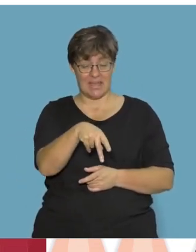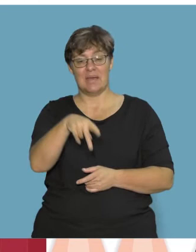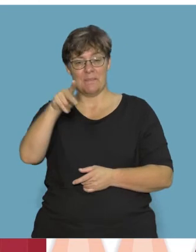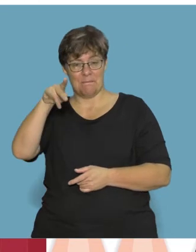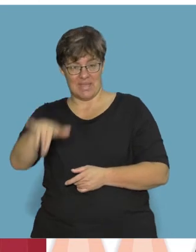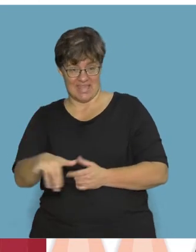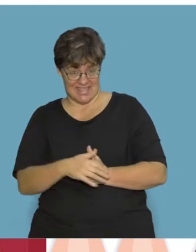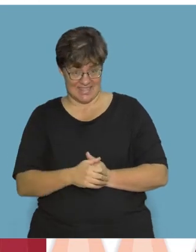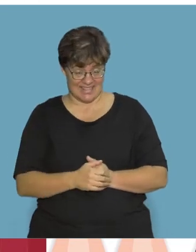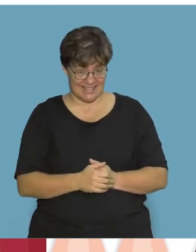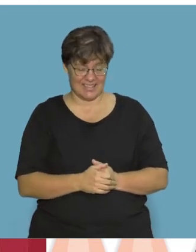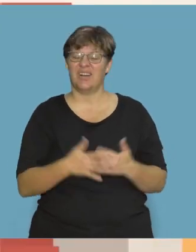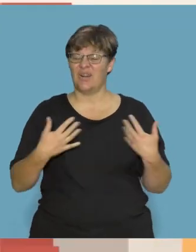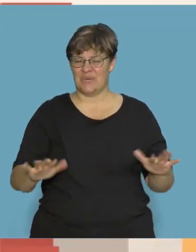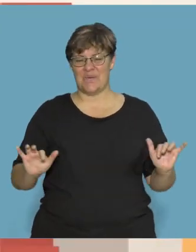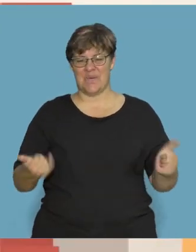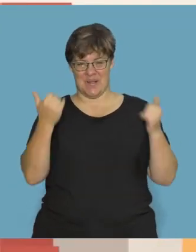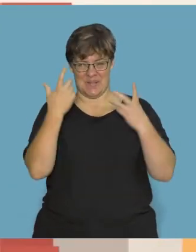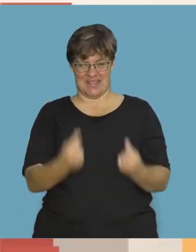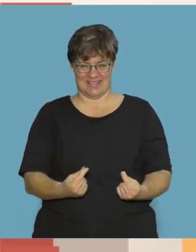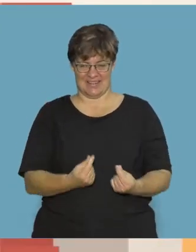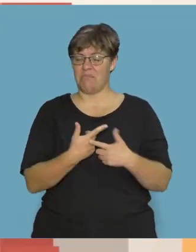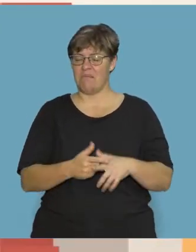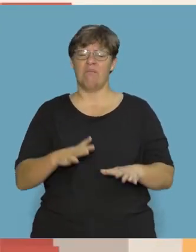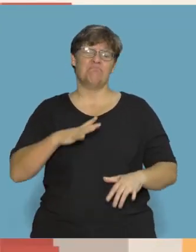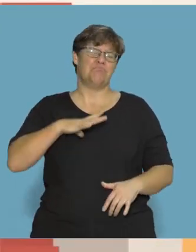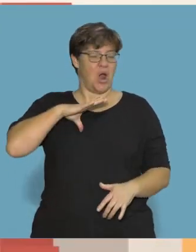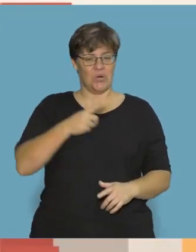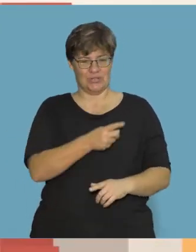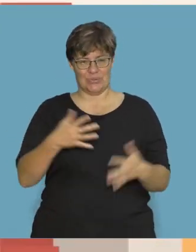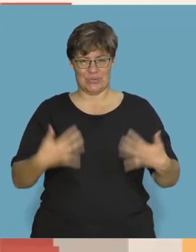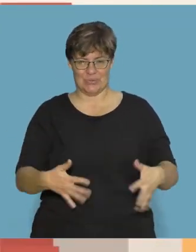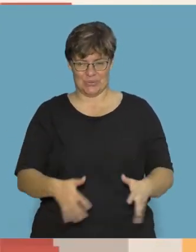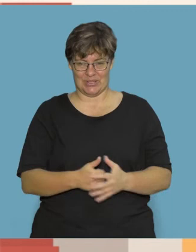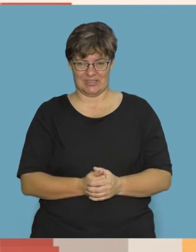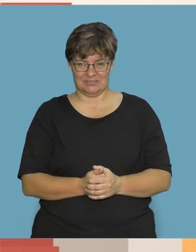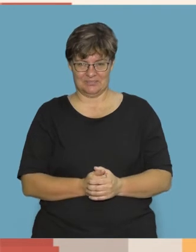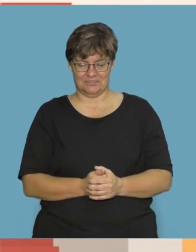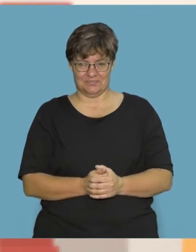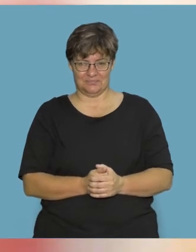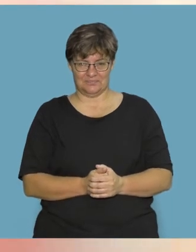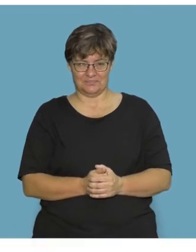Pap. P. Super work! You make me so proud!